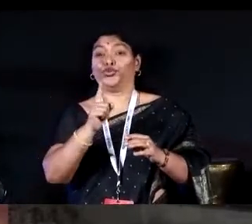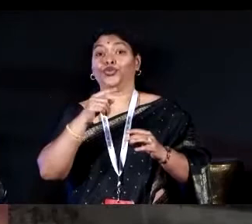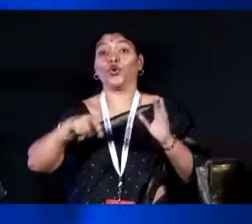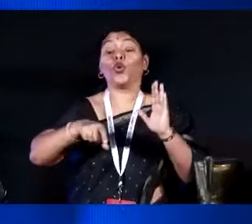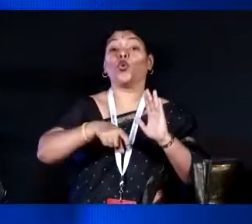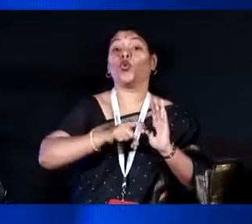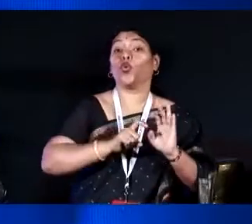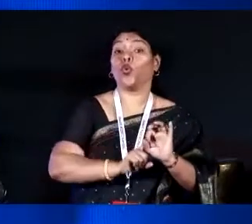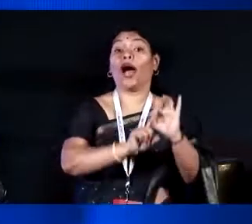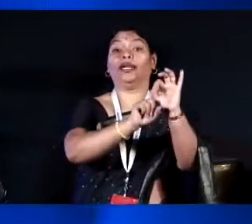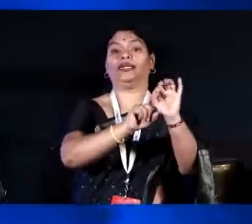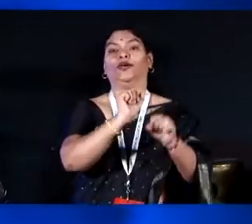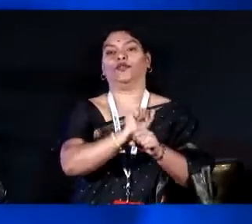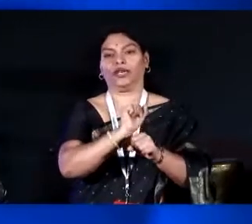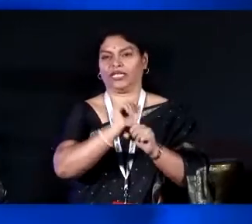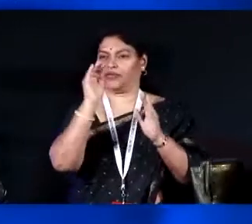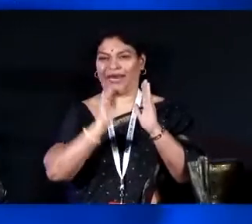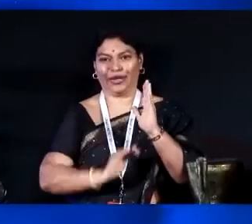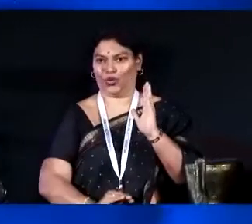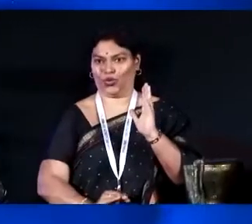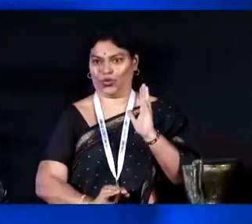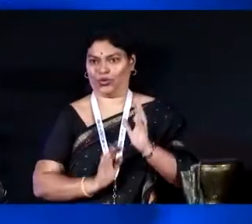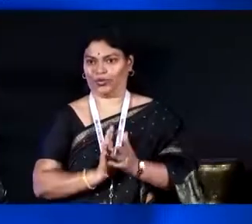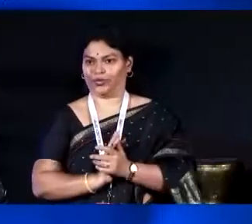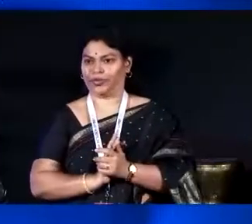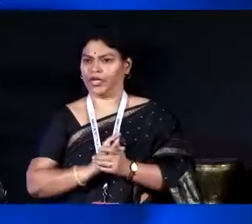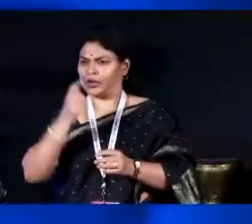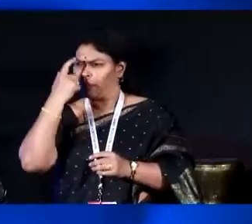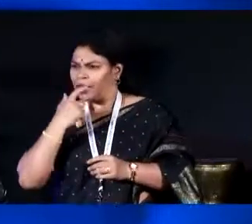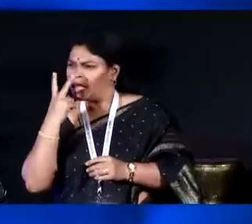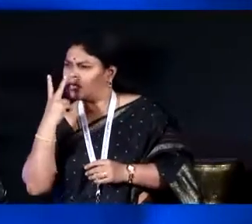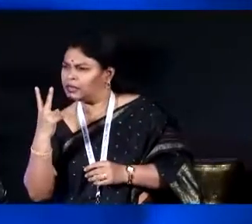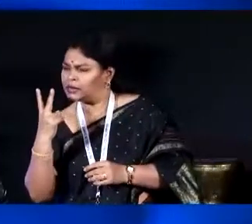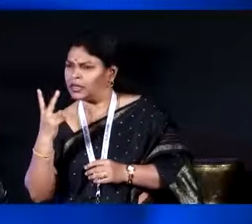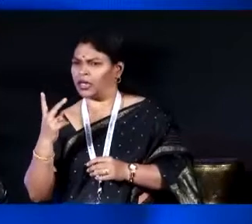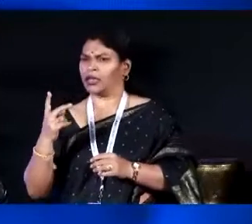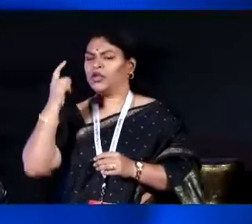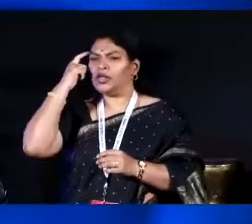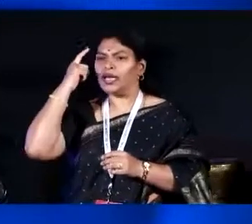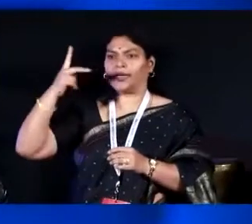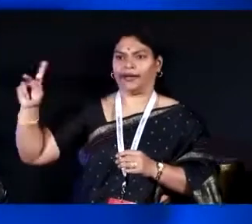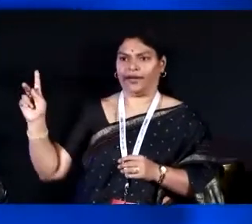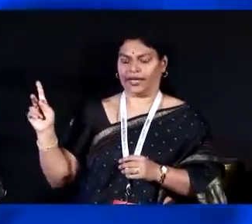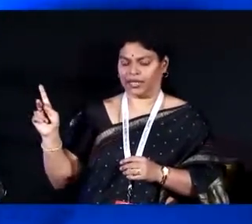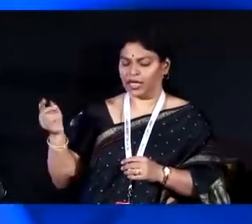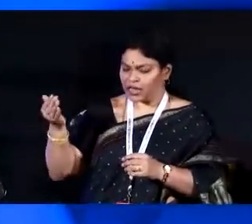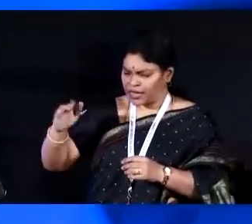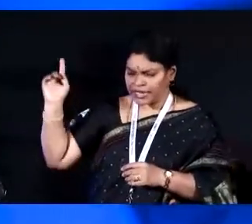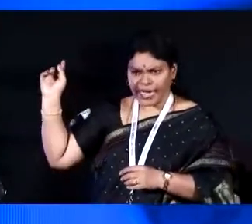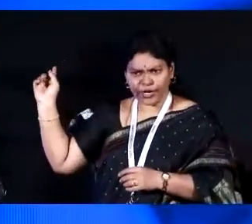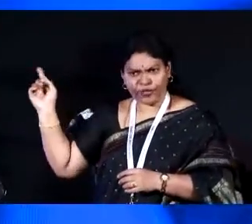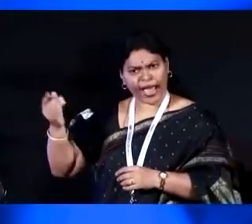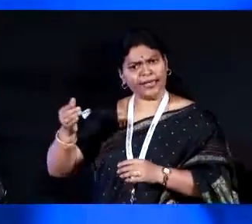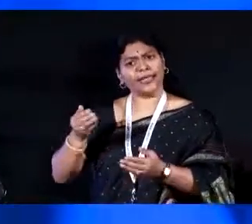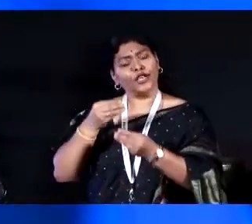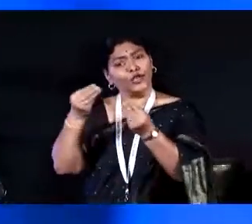When you see 100 meters black road, you think you were right. When you see this kind of rice supplied to kids